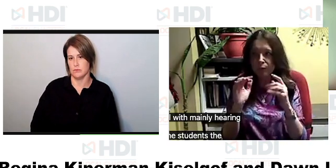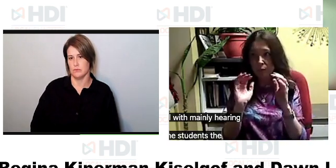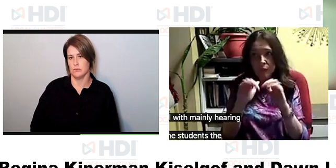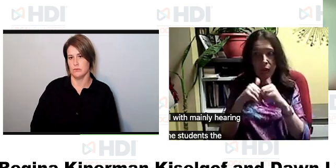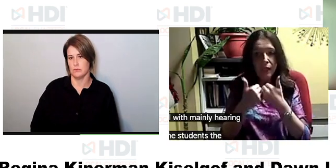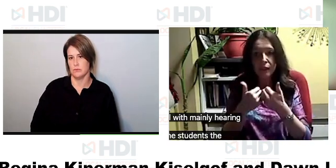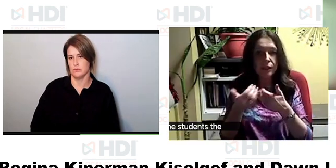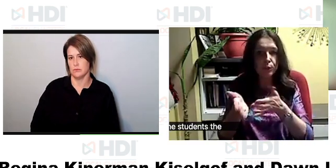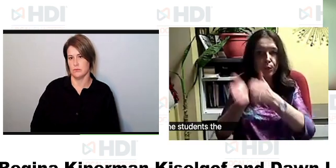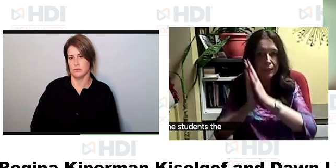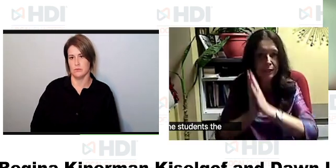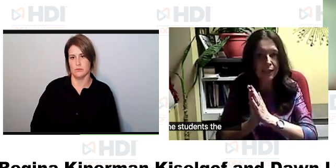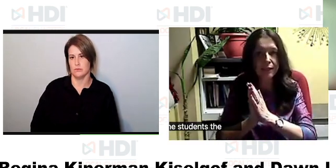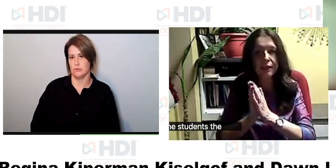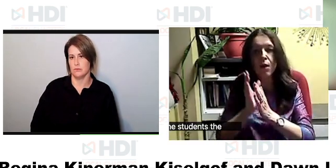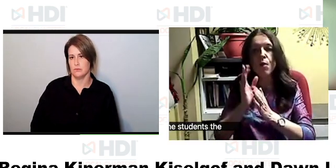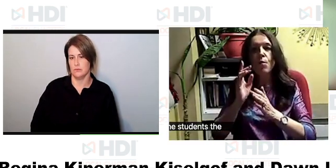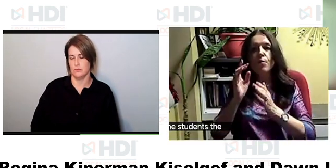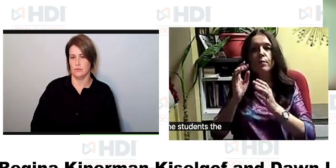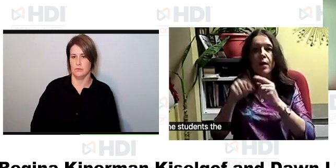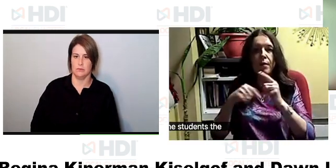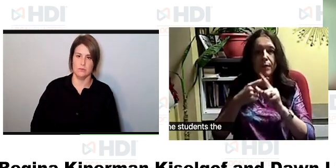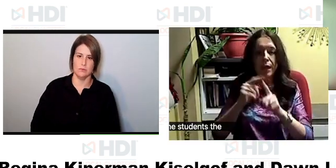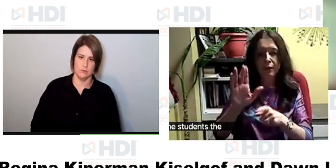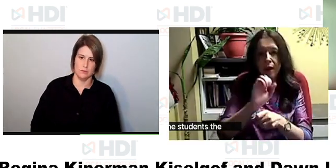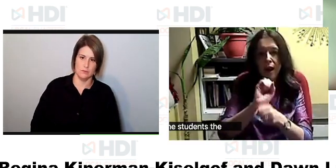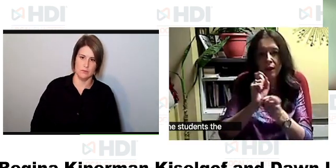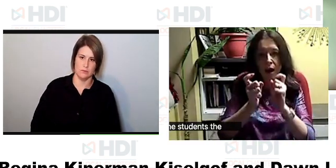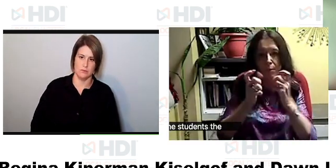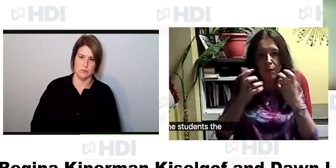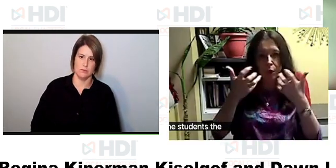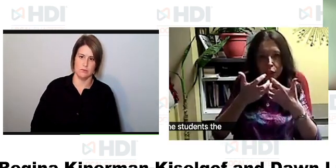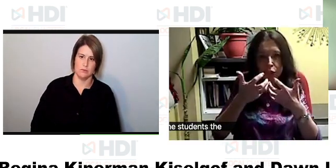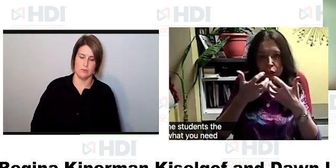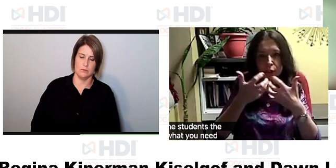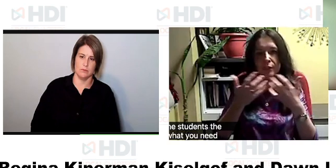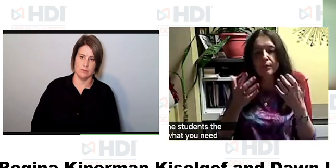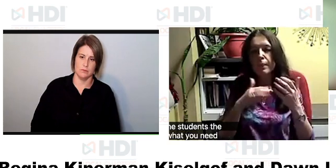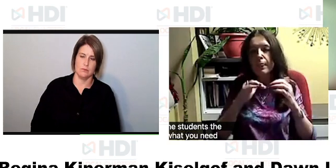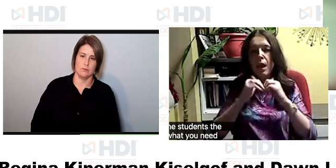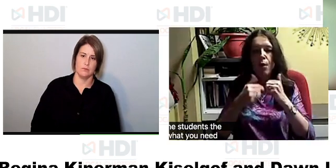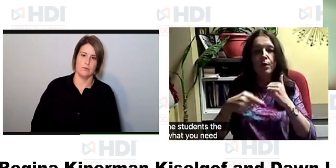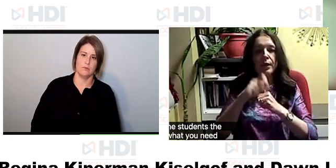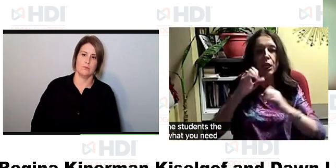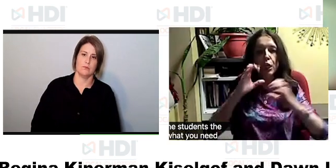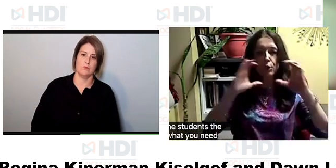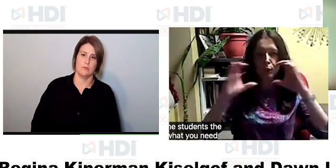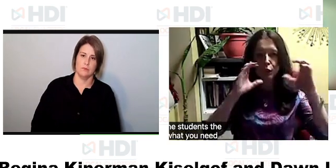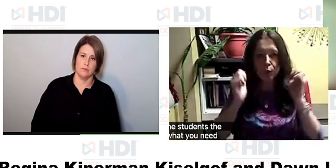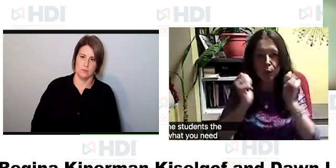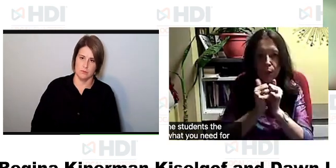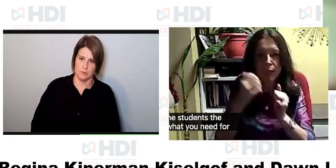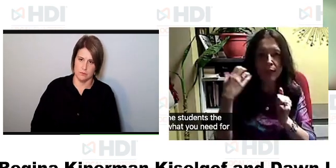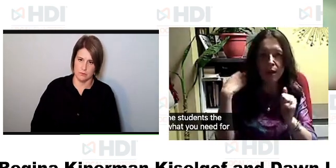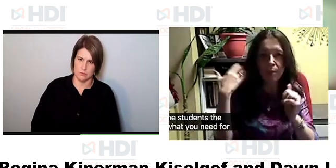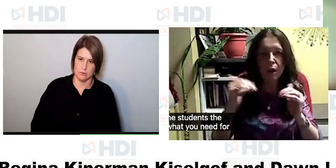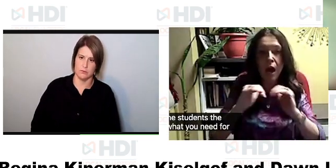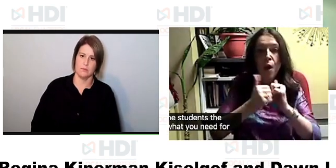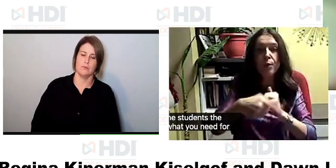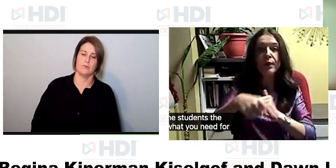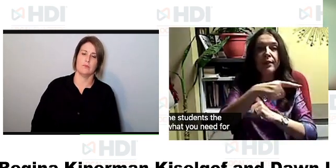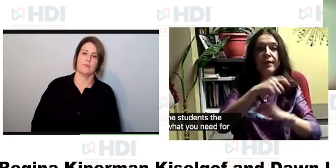importance of how to ask for what you need for workplace accommodations